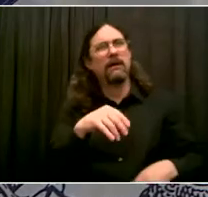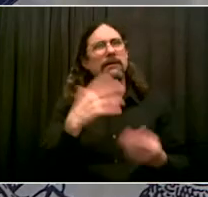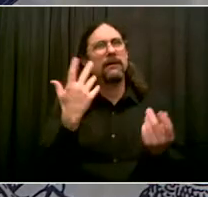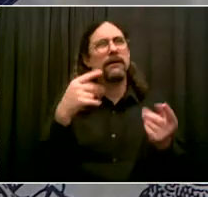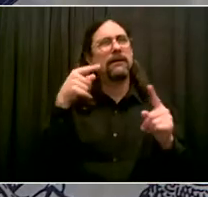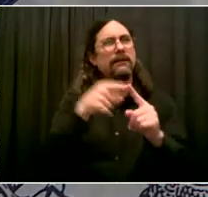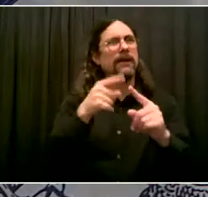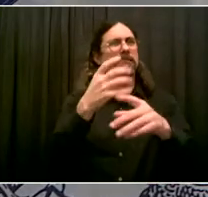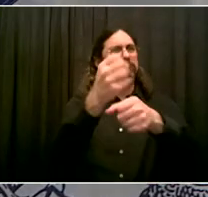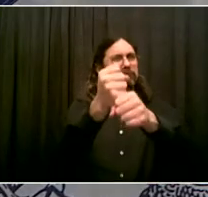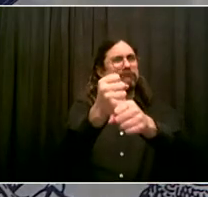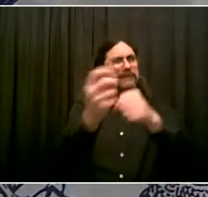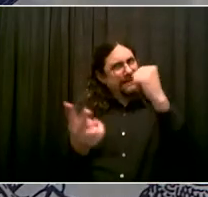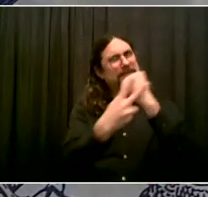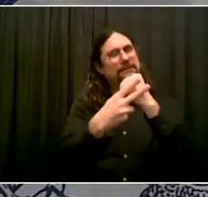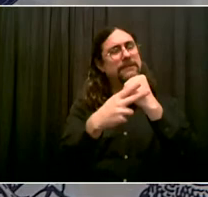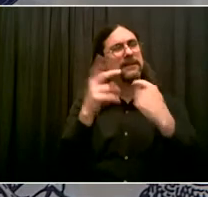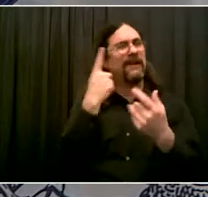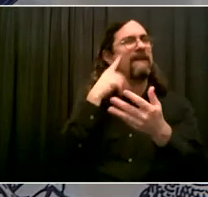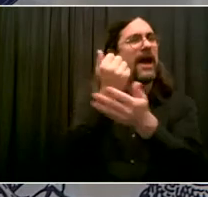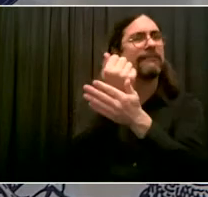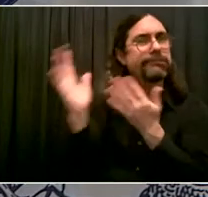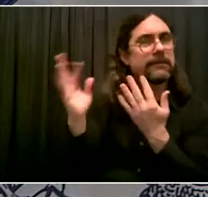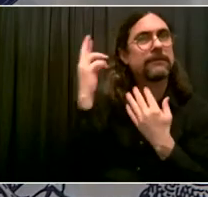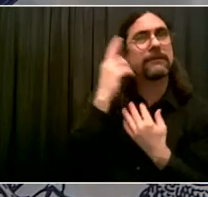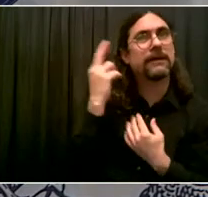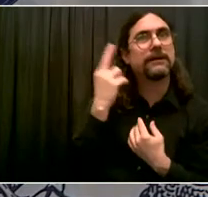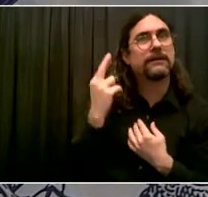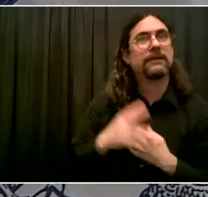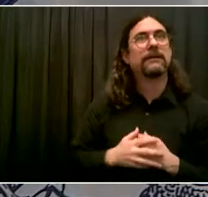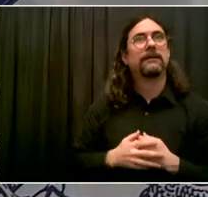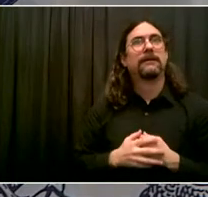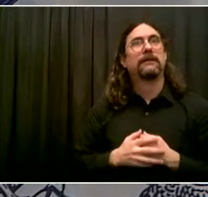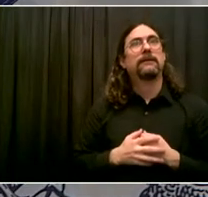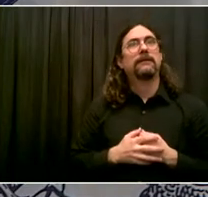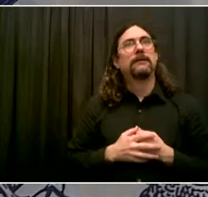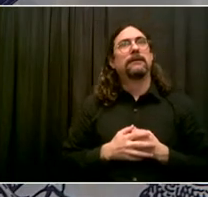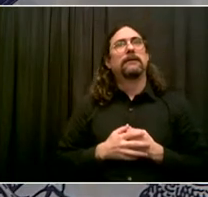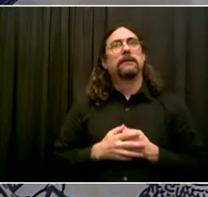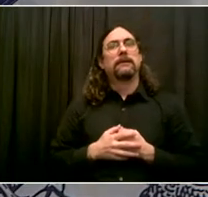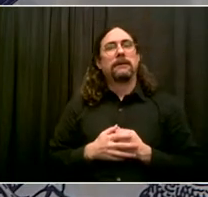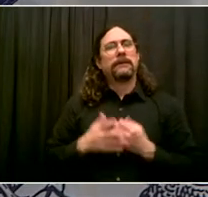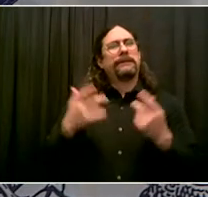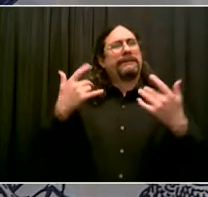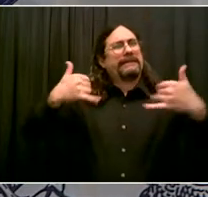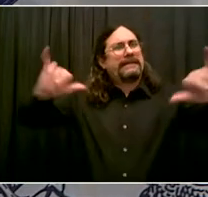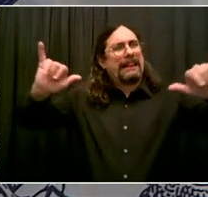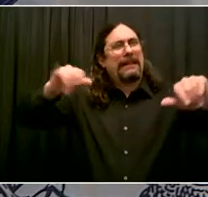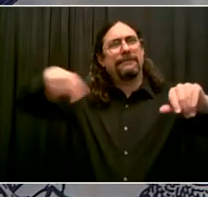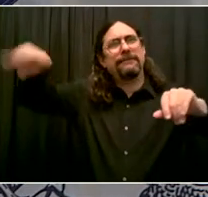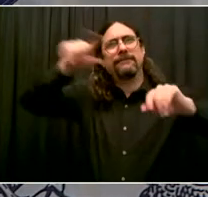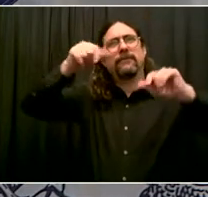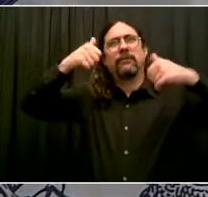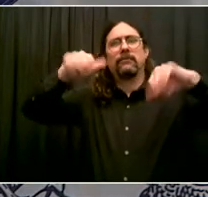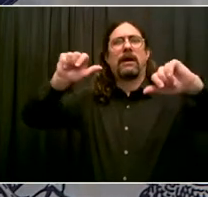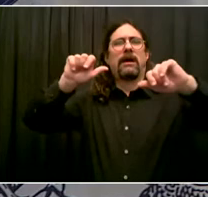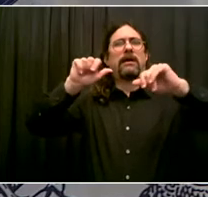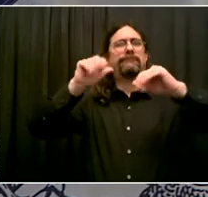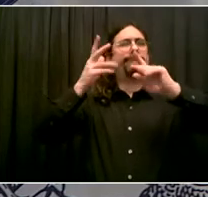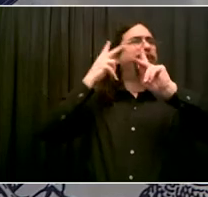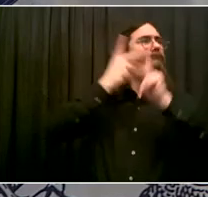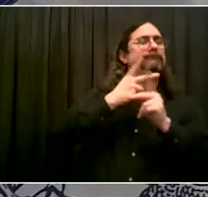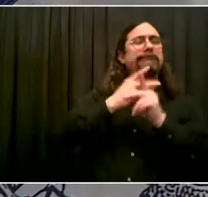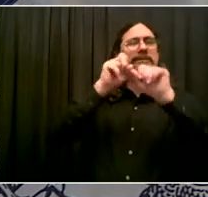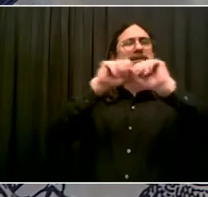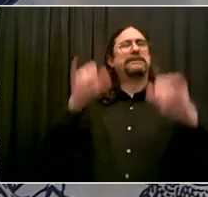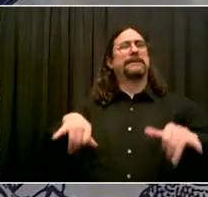how to have an effective system for people being able to show that they've been vaccinated, because I think that's going to be very helpful to our to